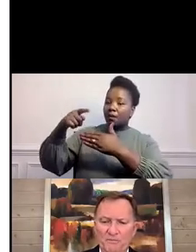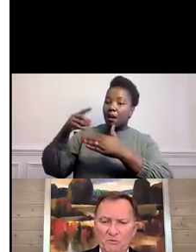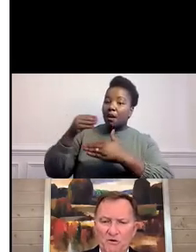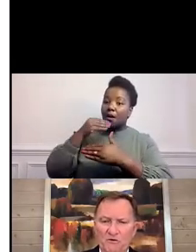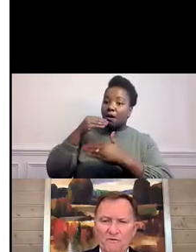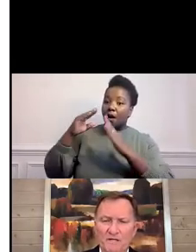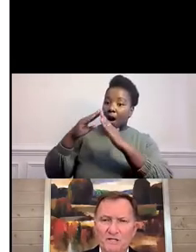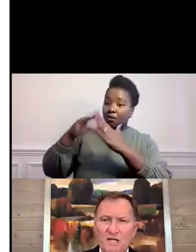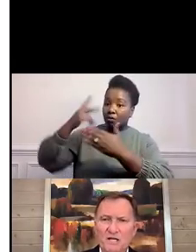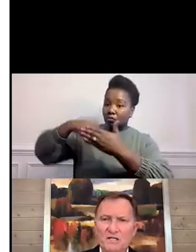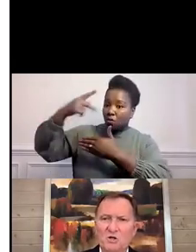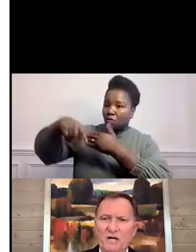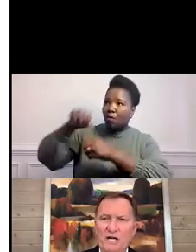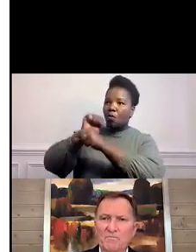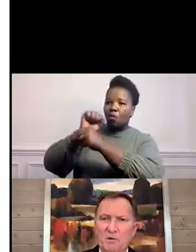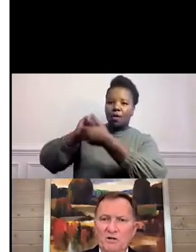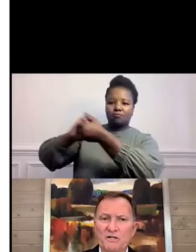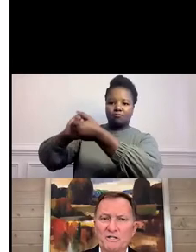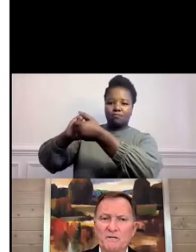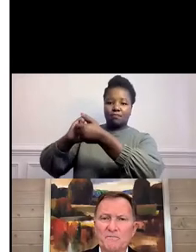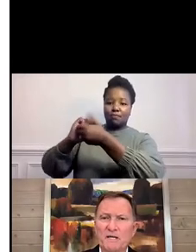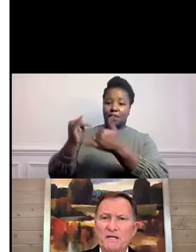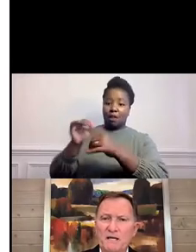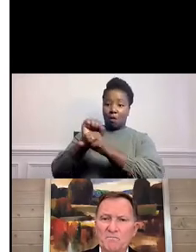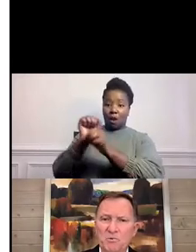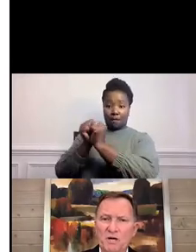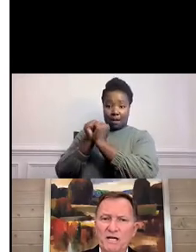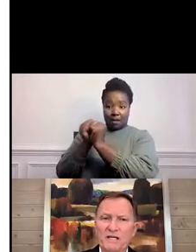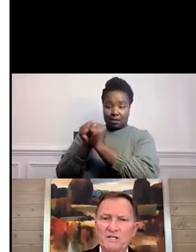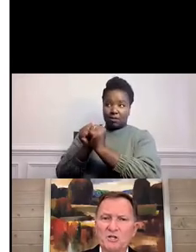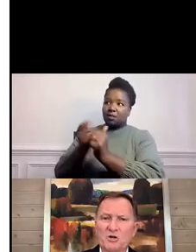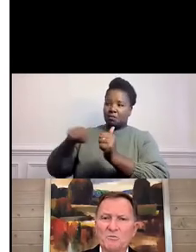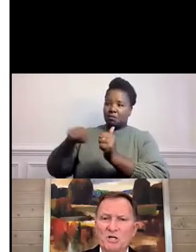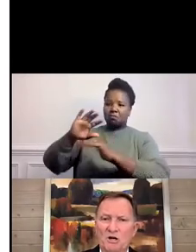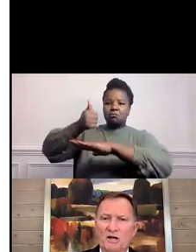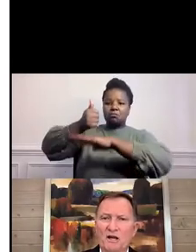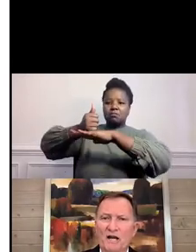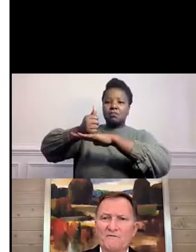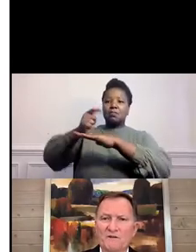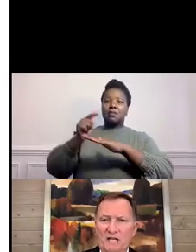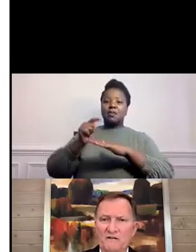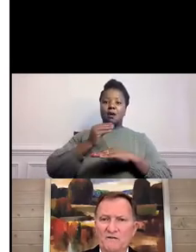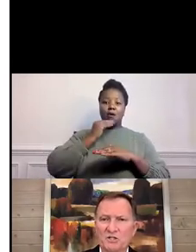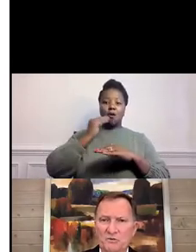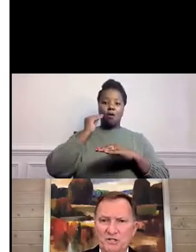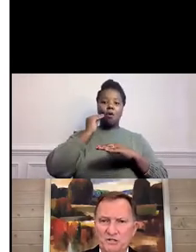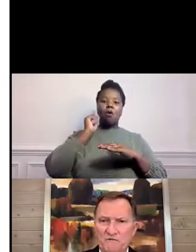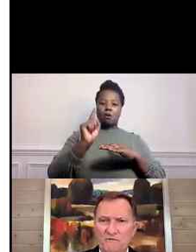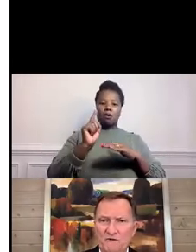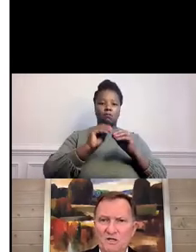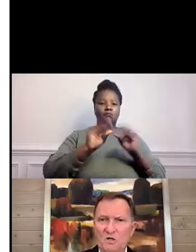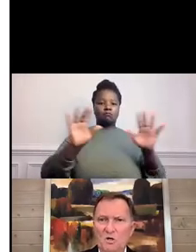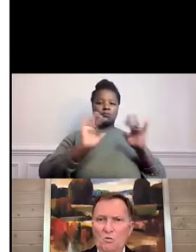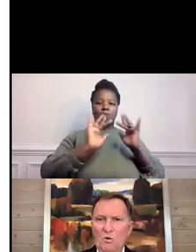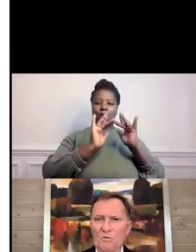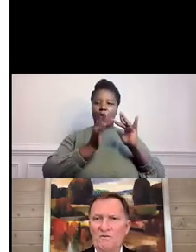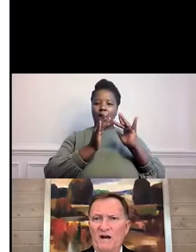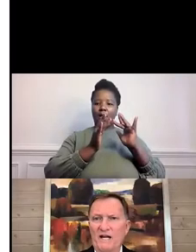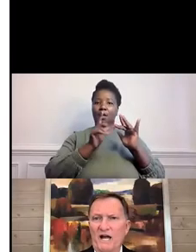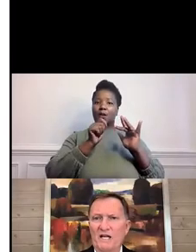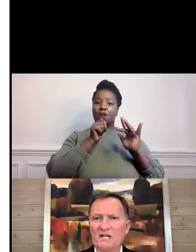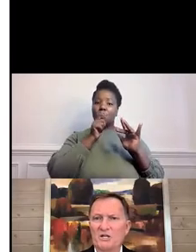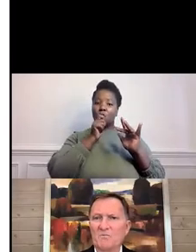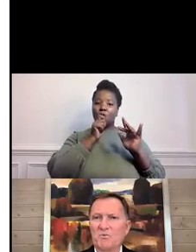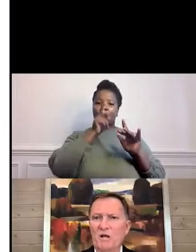is right up the road from us, to create a partnership in bringing these homes online for the individuals we serve. We will